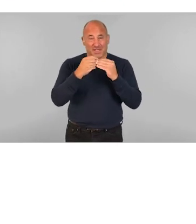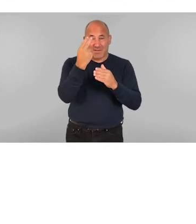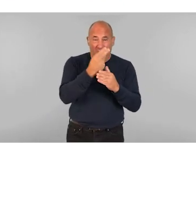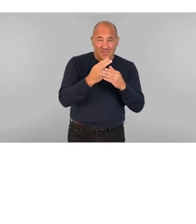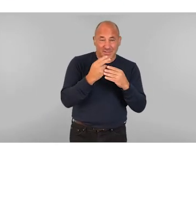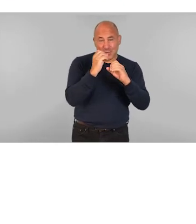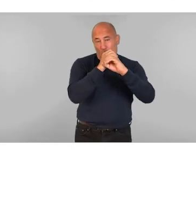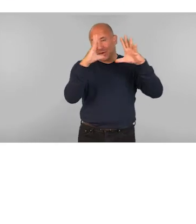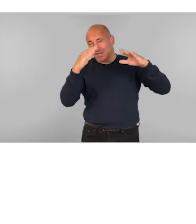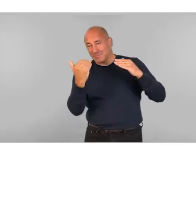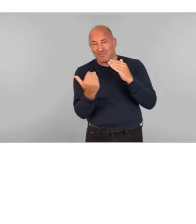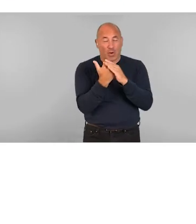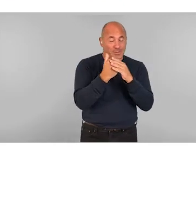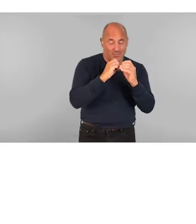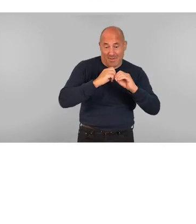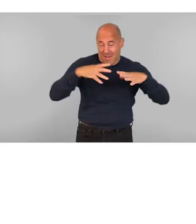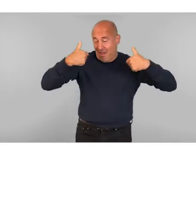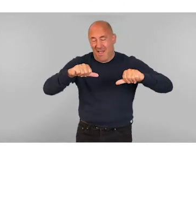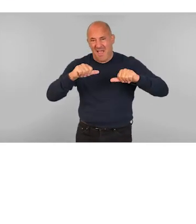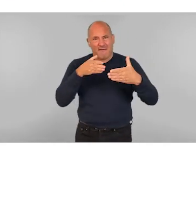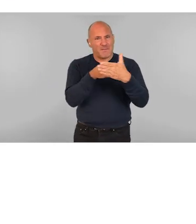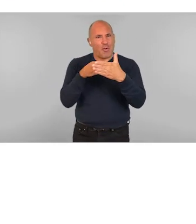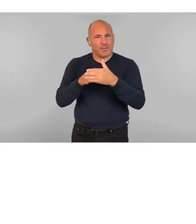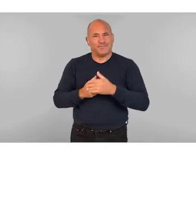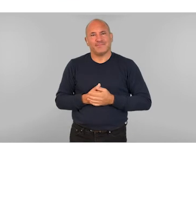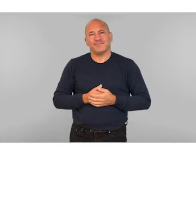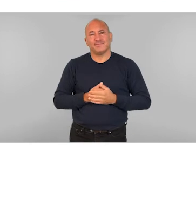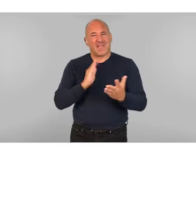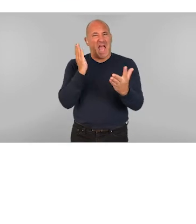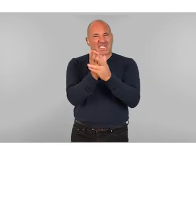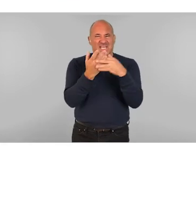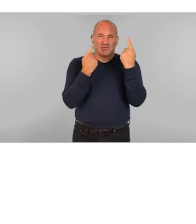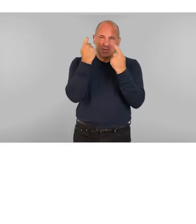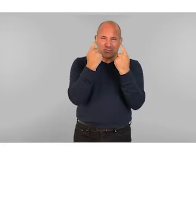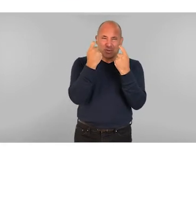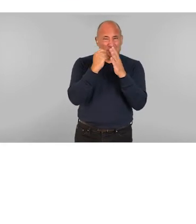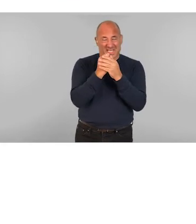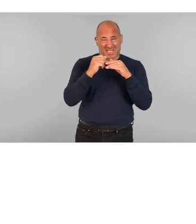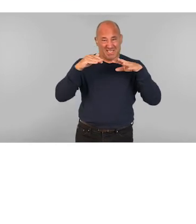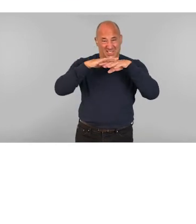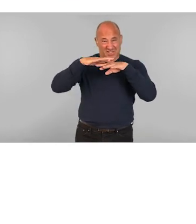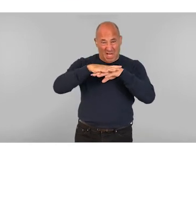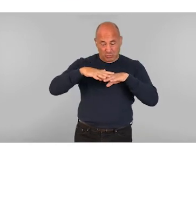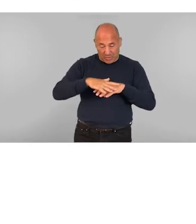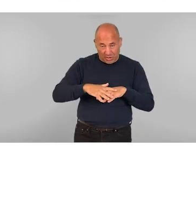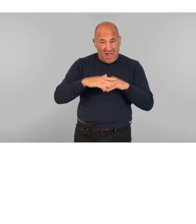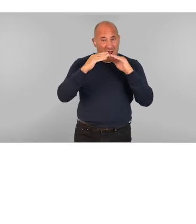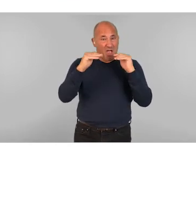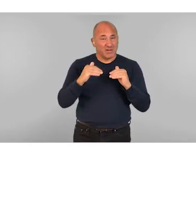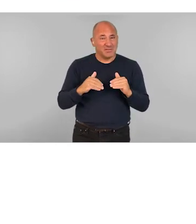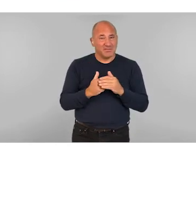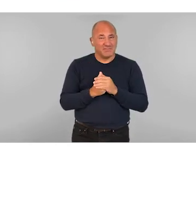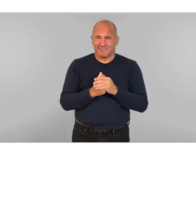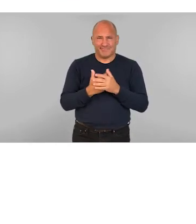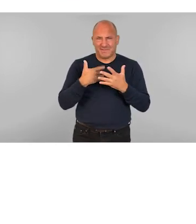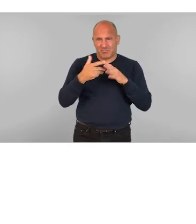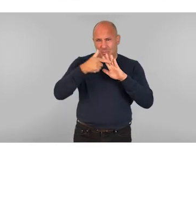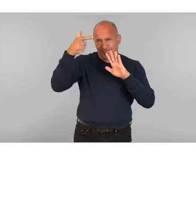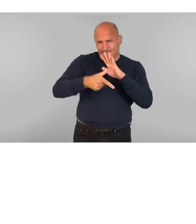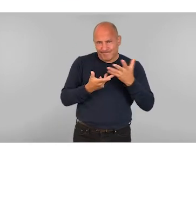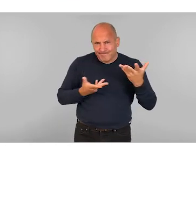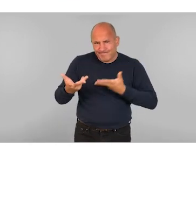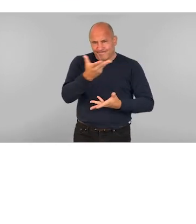conceptual work comes to life. Access considerations are intersectional and layered. They require further discussion of the complex